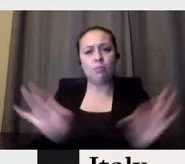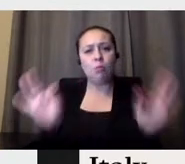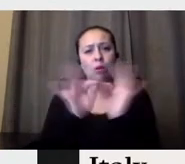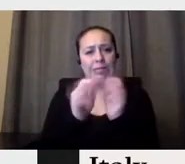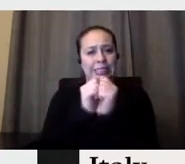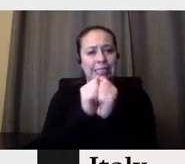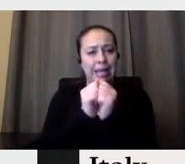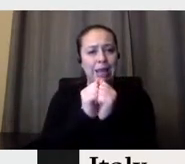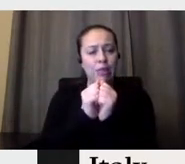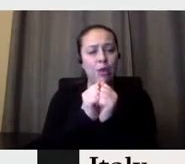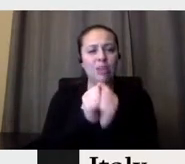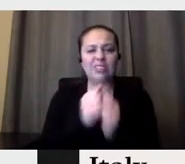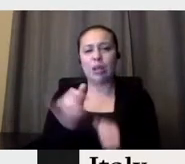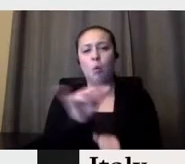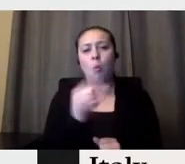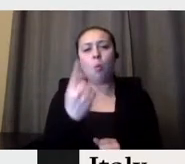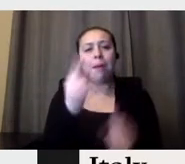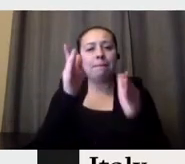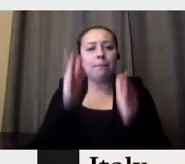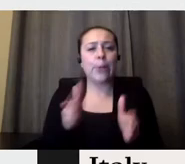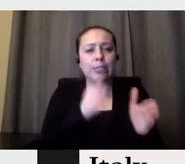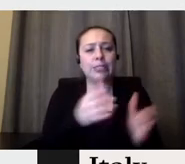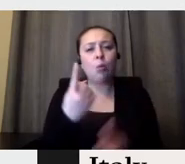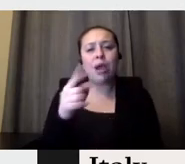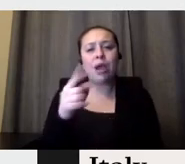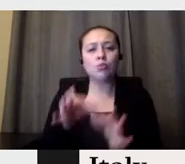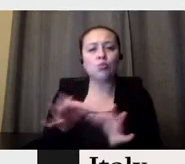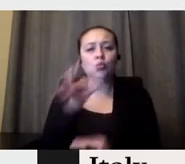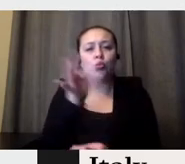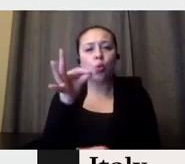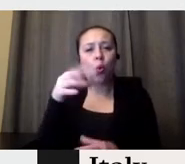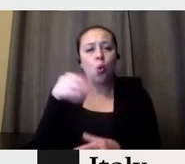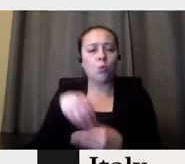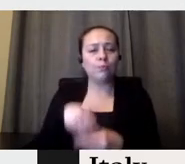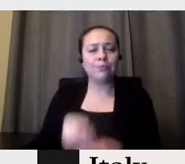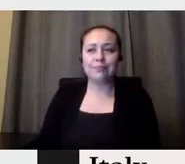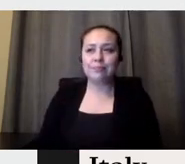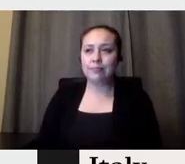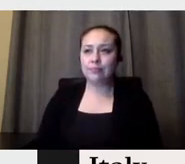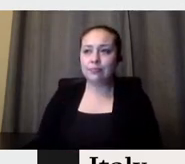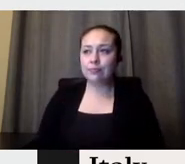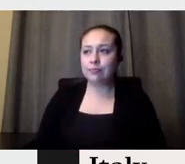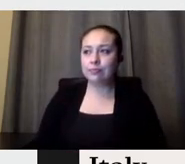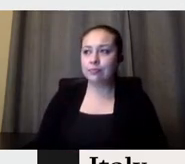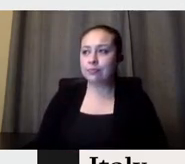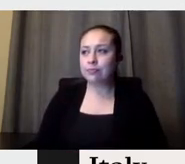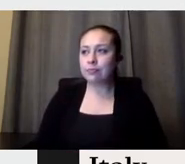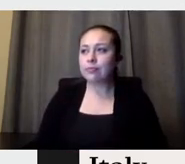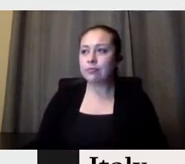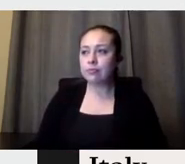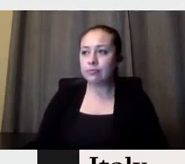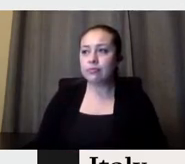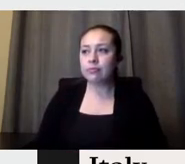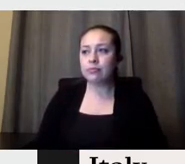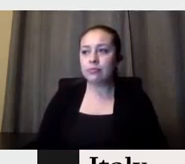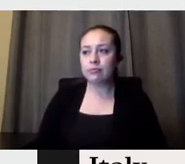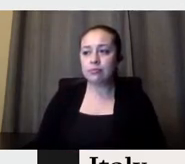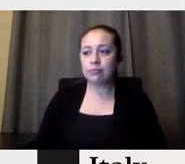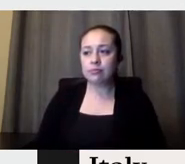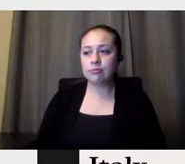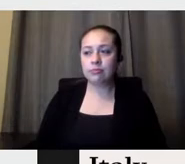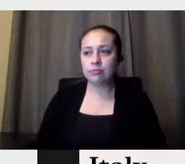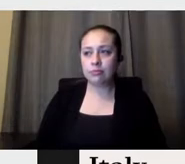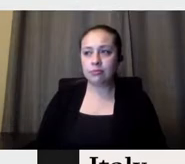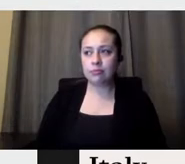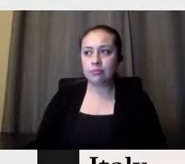Also an idea that was achieved in many different ways. And of course, it's going to happen